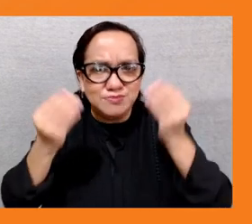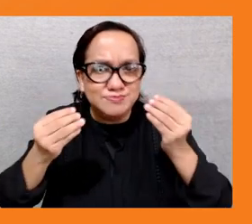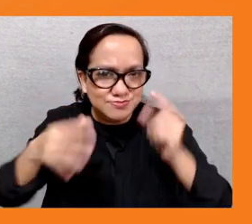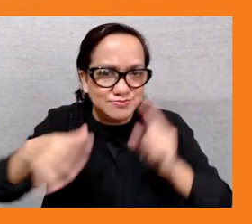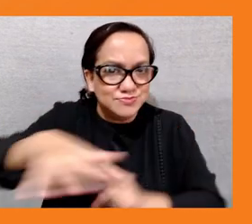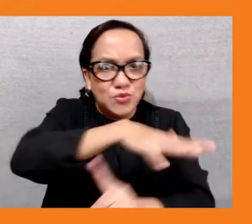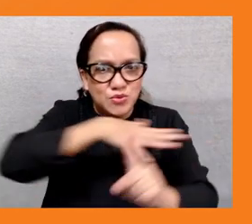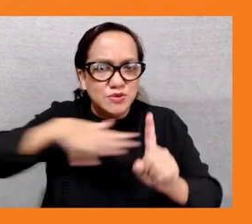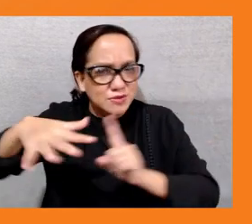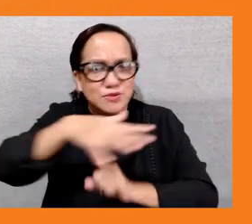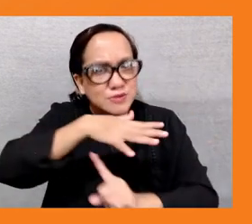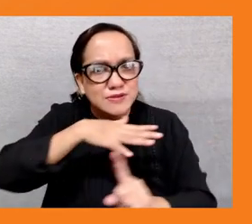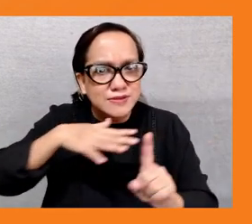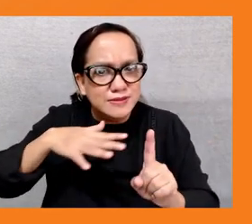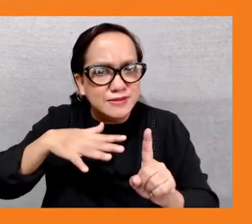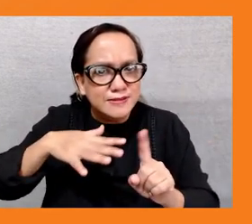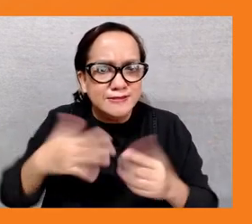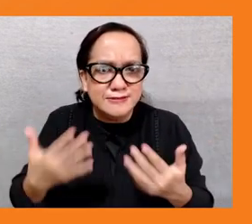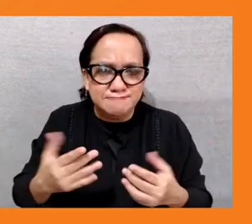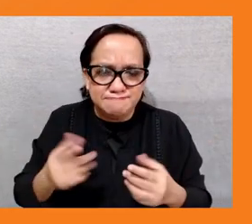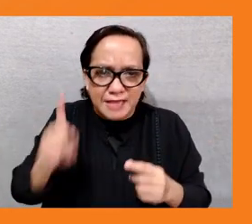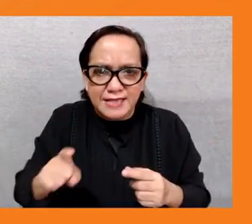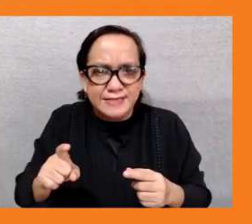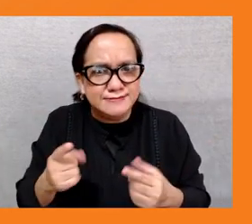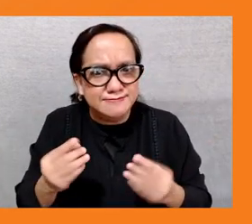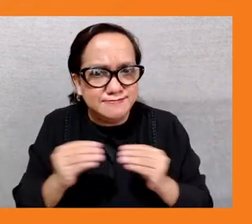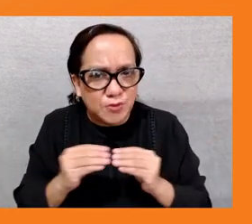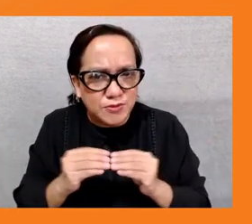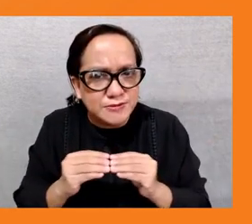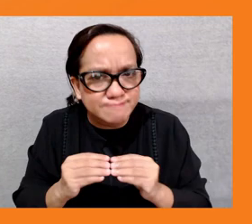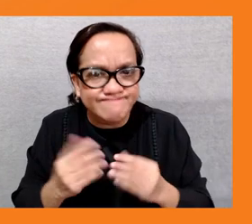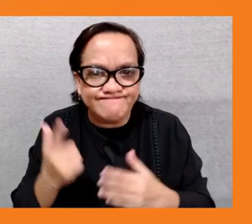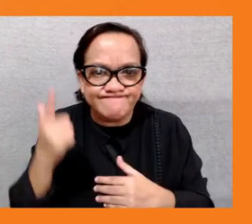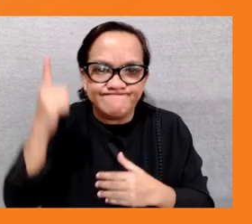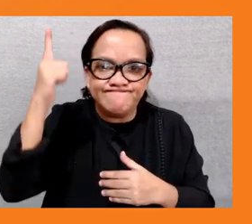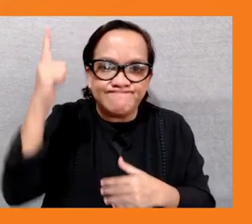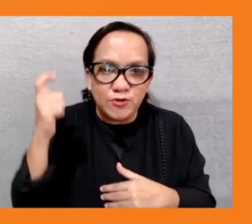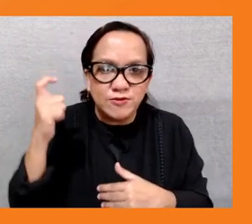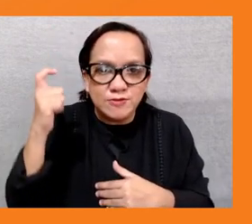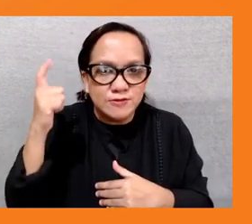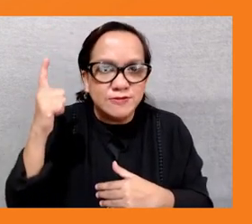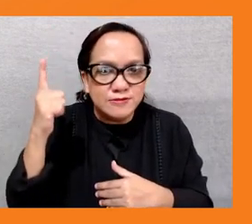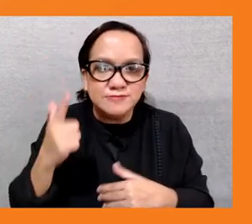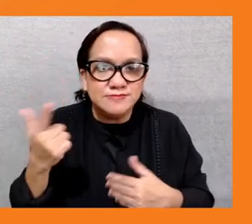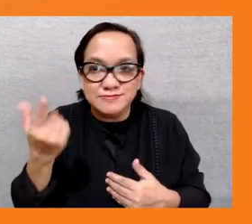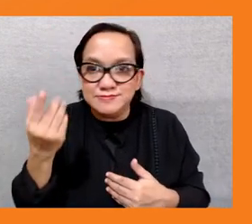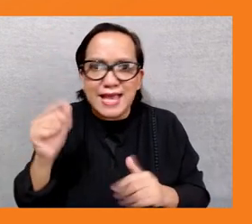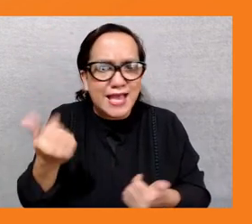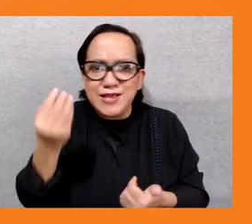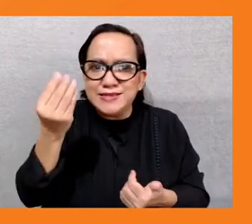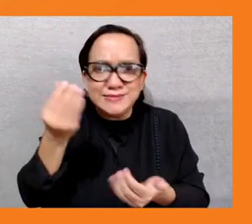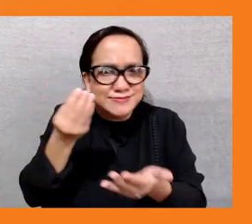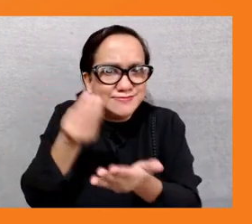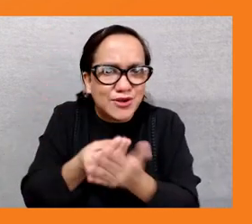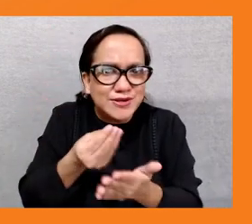approach so now is the time for many economies to initiate more long-term transformative changes and let me share four